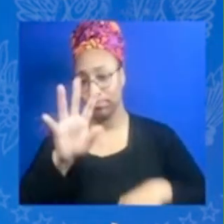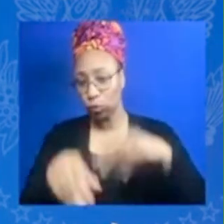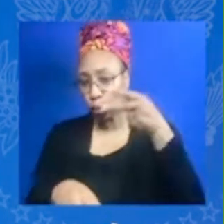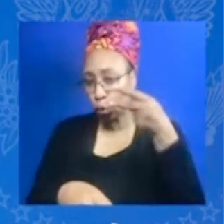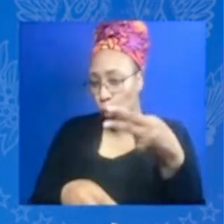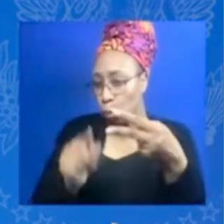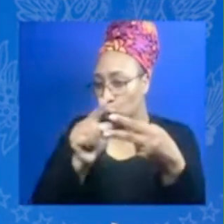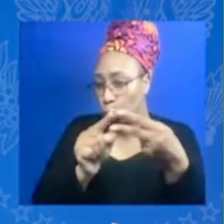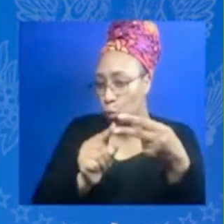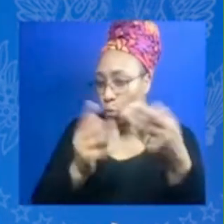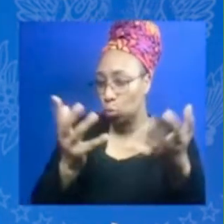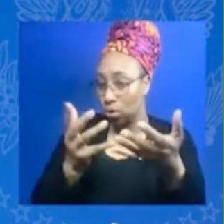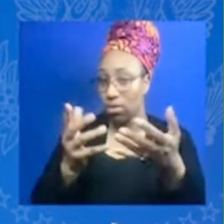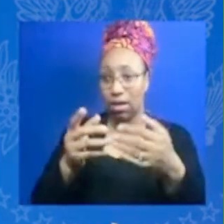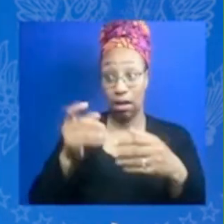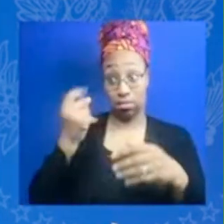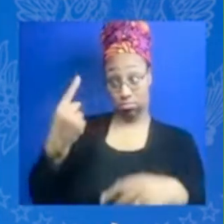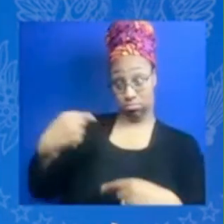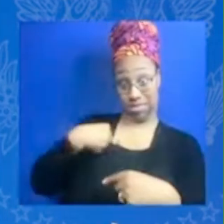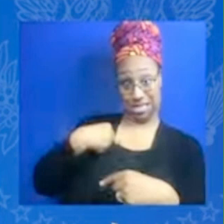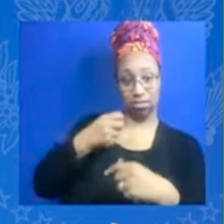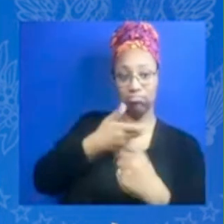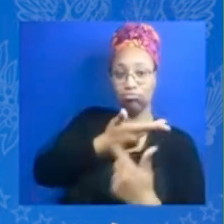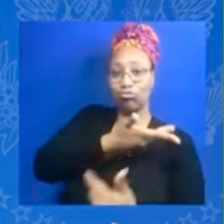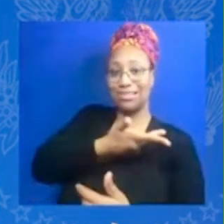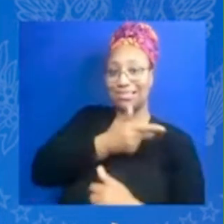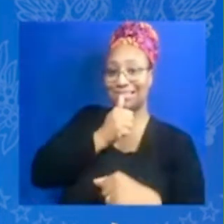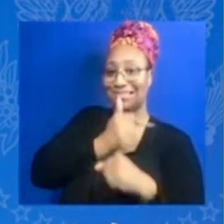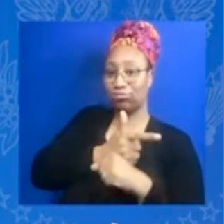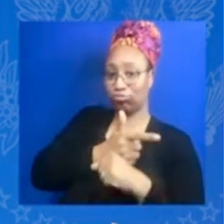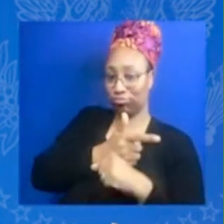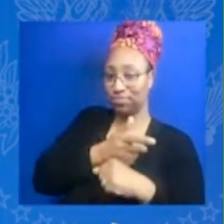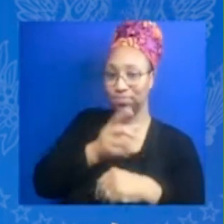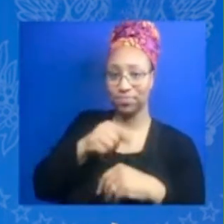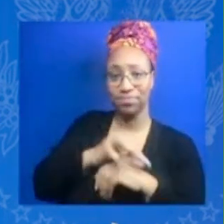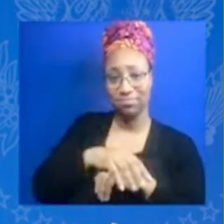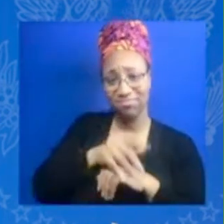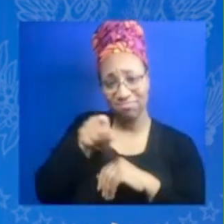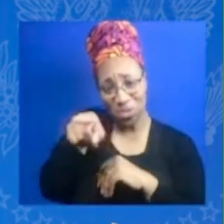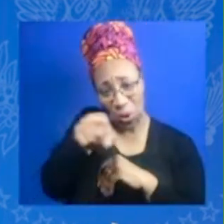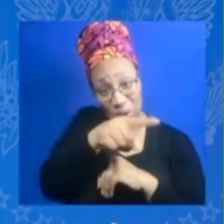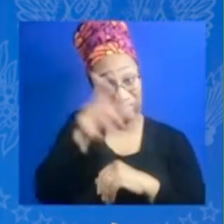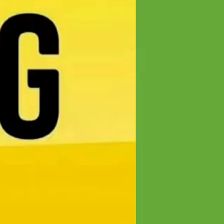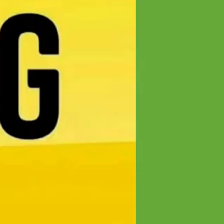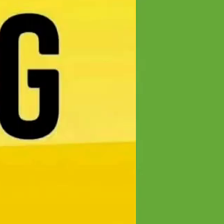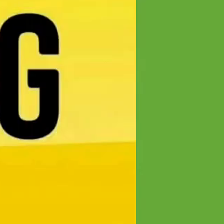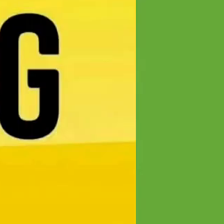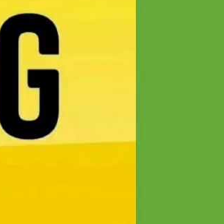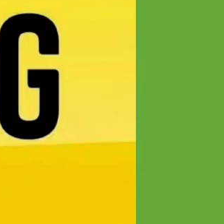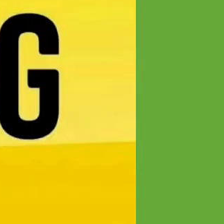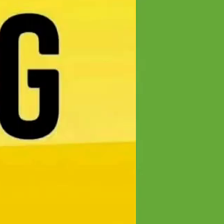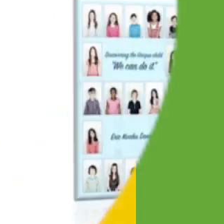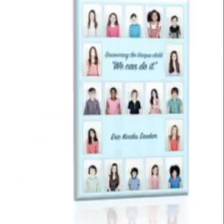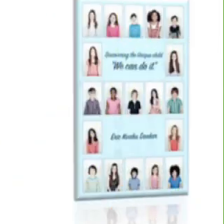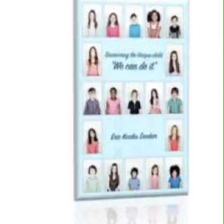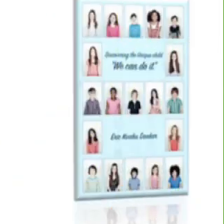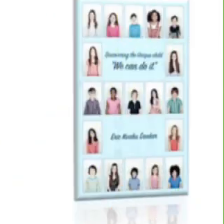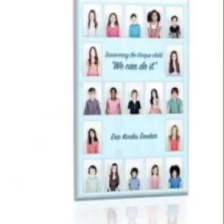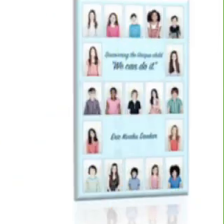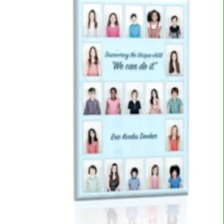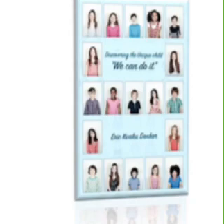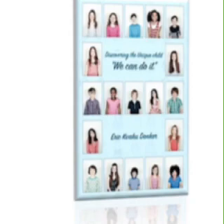one you're beautiful beautiful and two you can do anything you